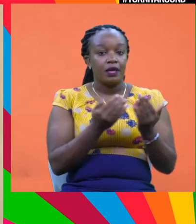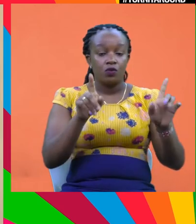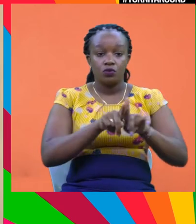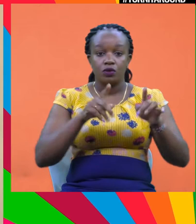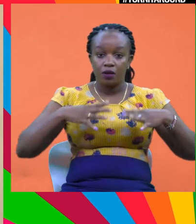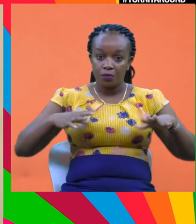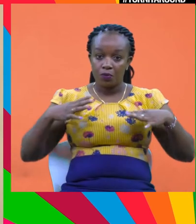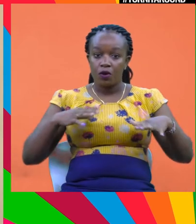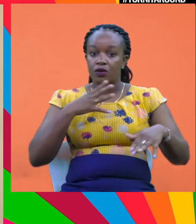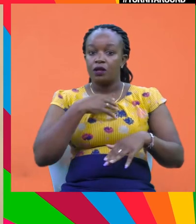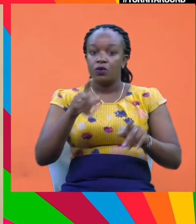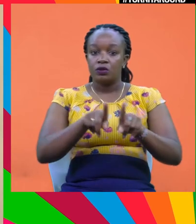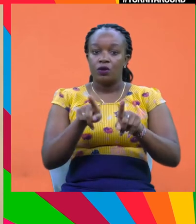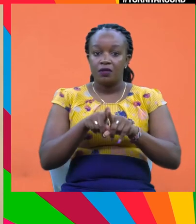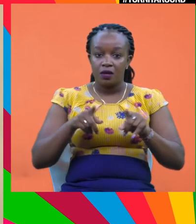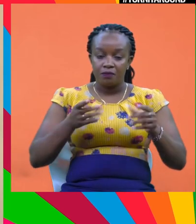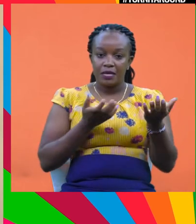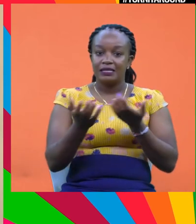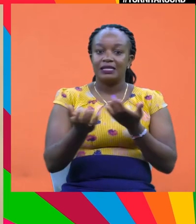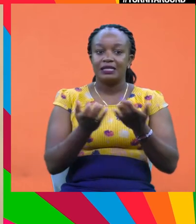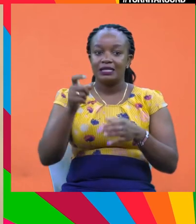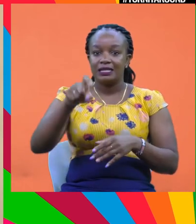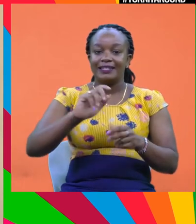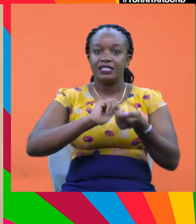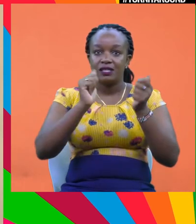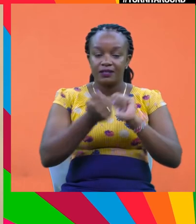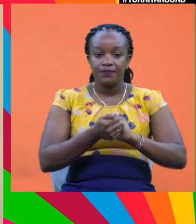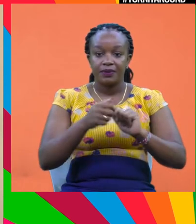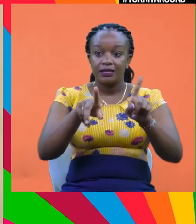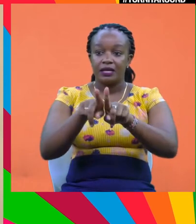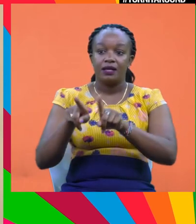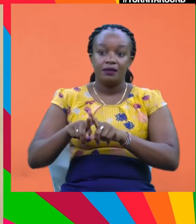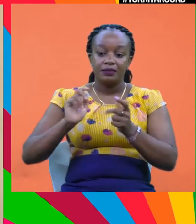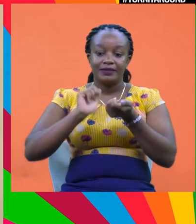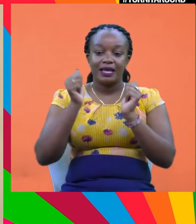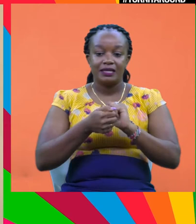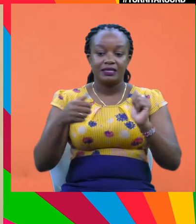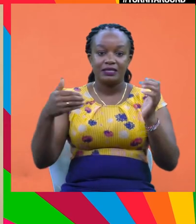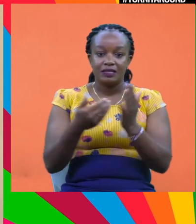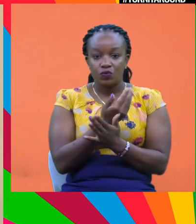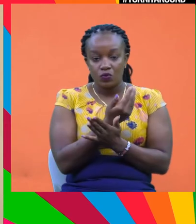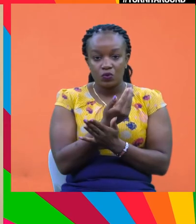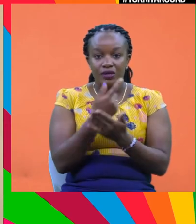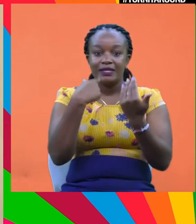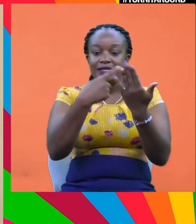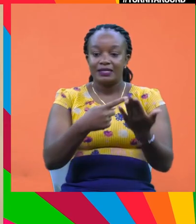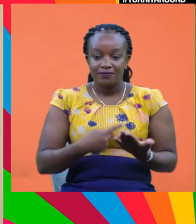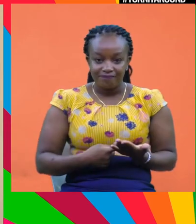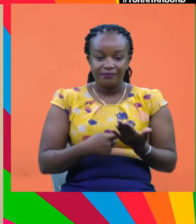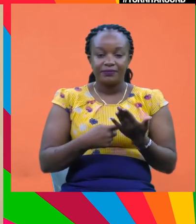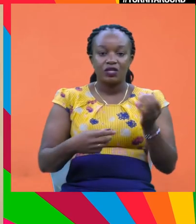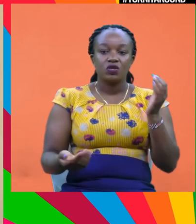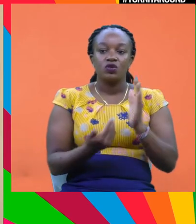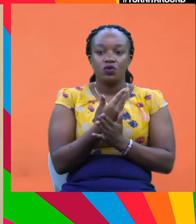also the people and also the business need to adapt to that change. And change, you need new inventions. You need new discoveries.